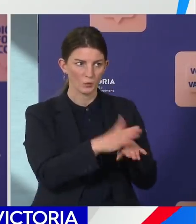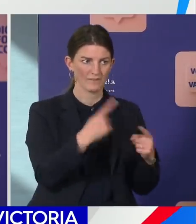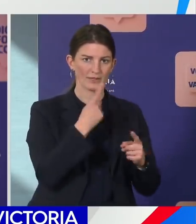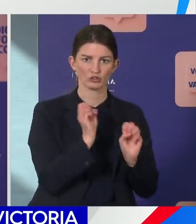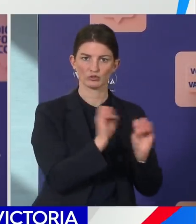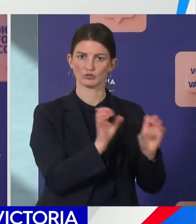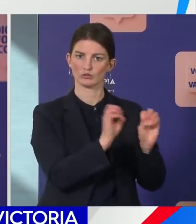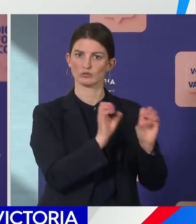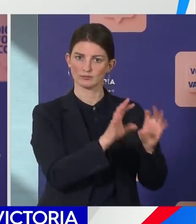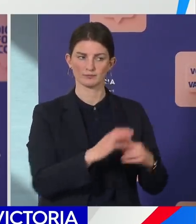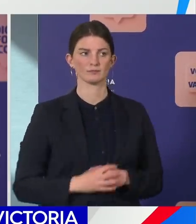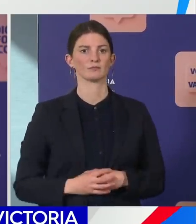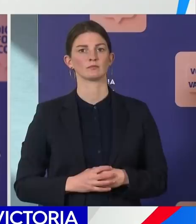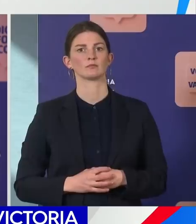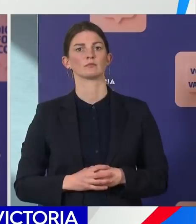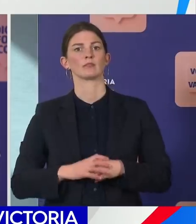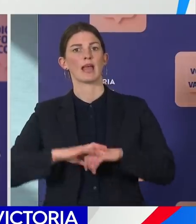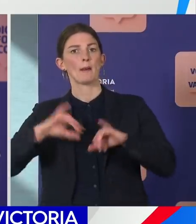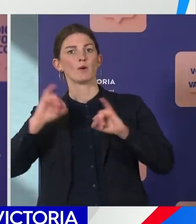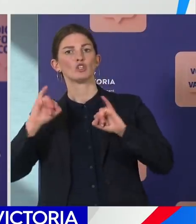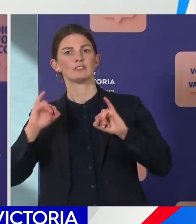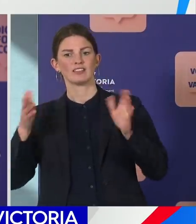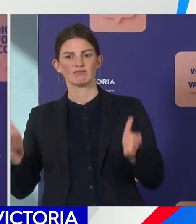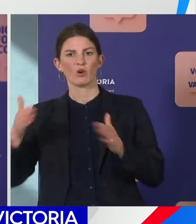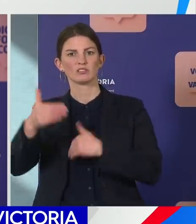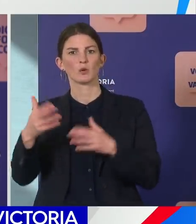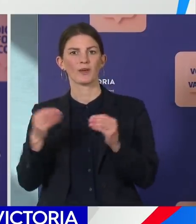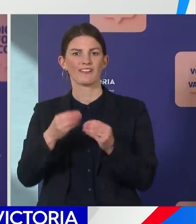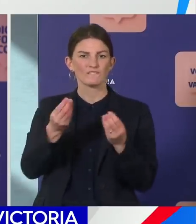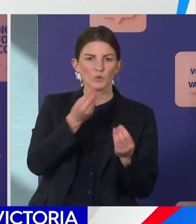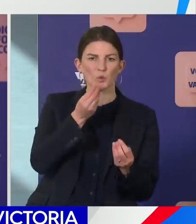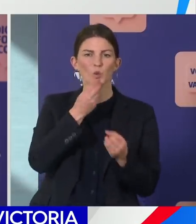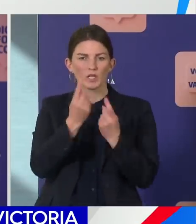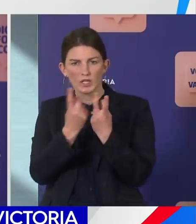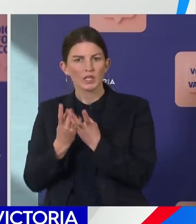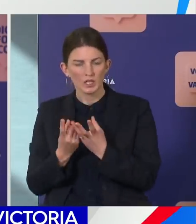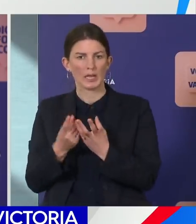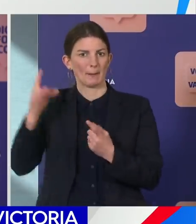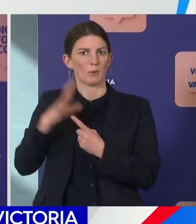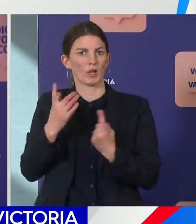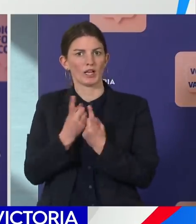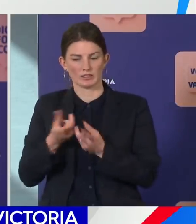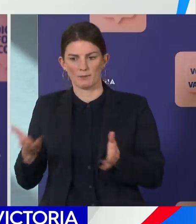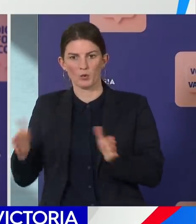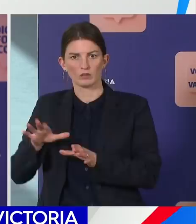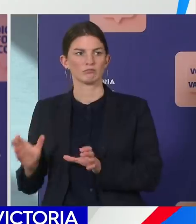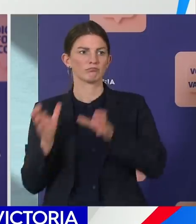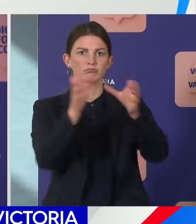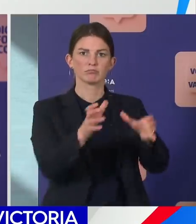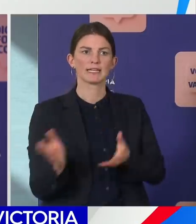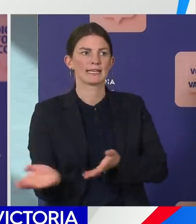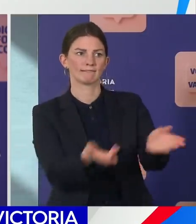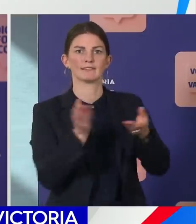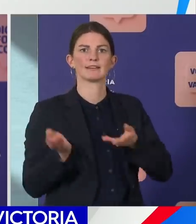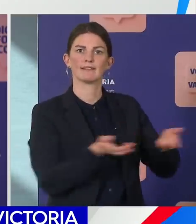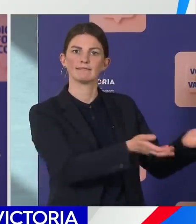packages are being got out in record numbers and are available for people to continue to be supported through